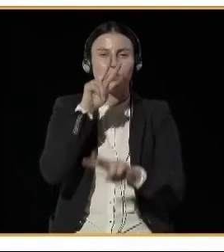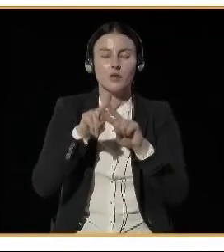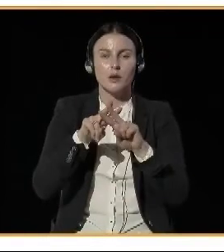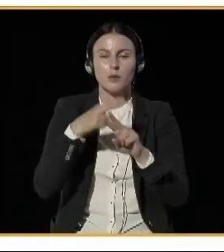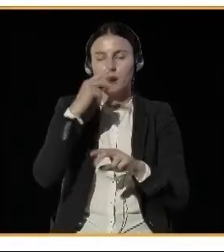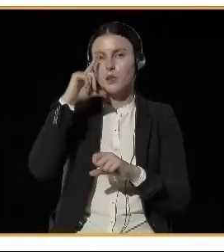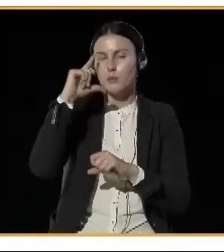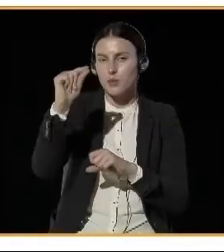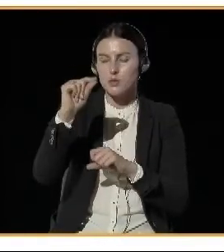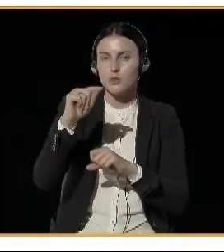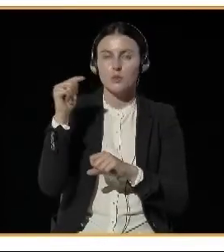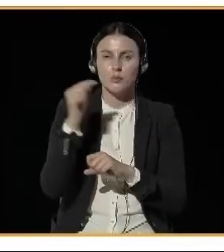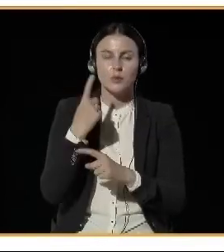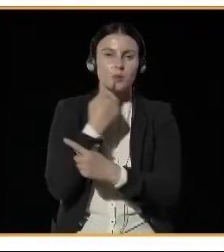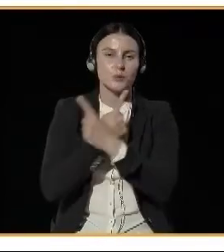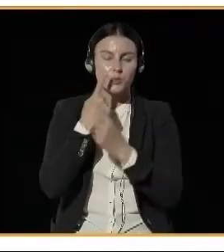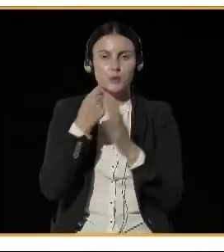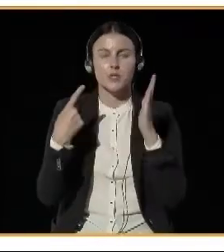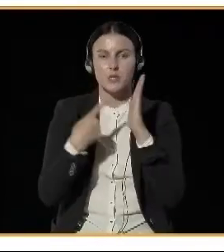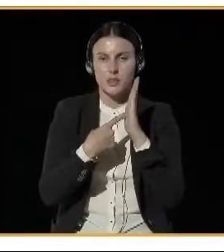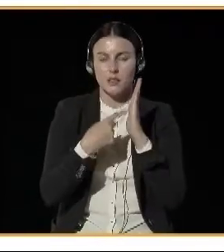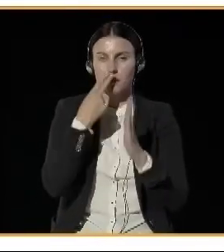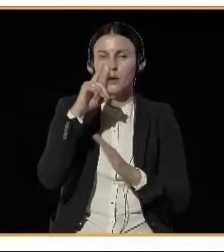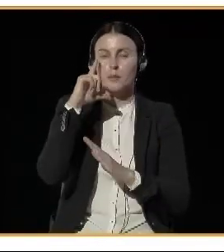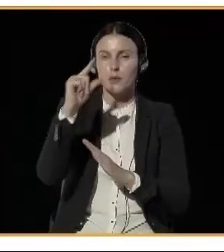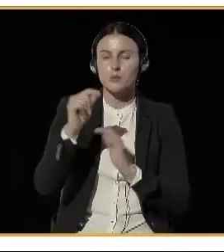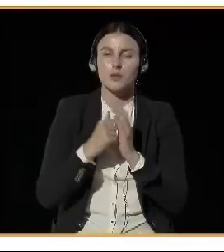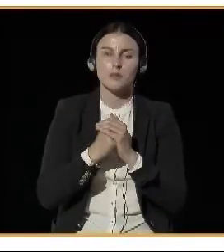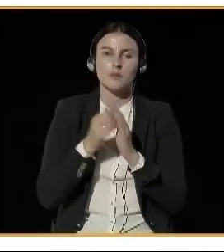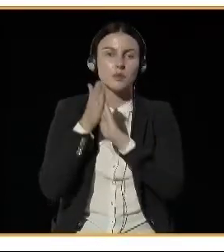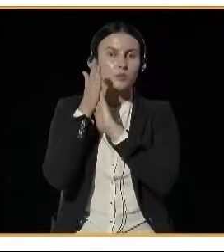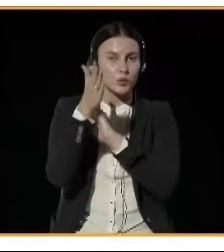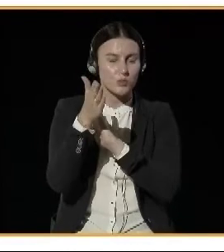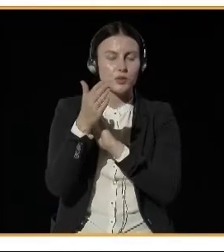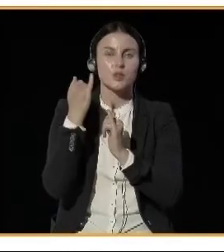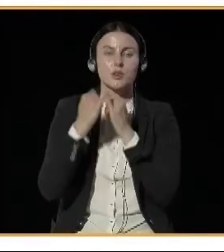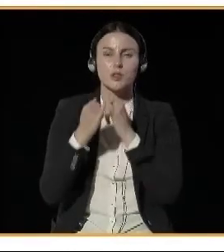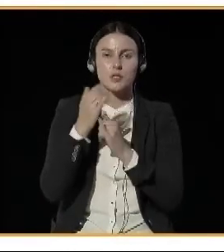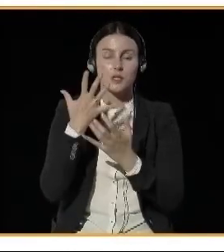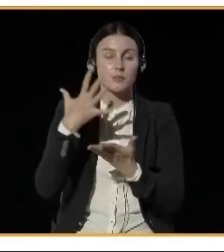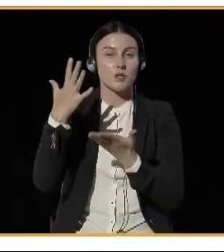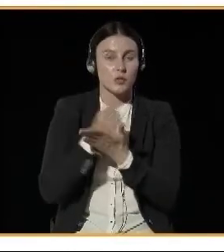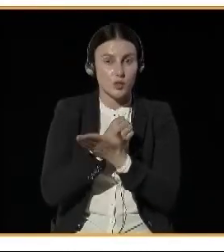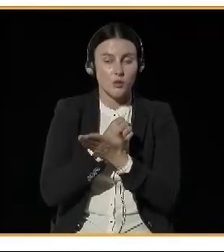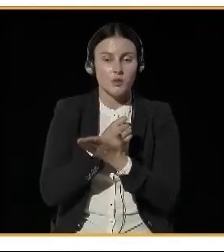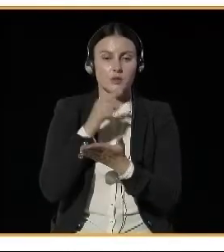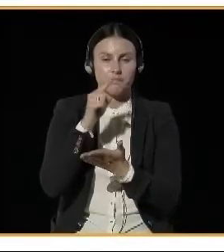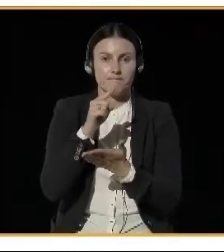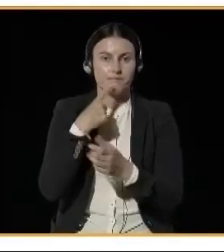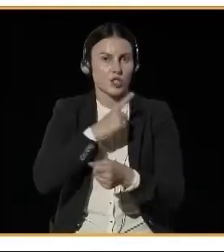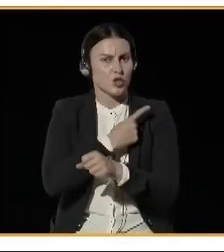in the future. Because if we make fast decisions now, it can lead us to